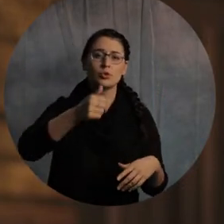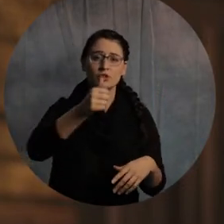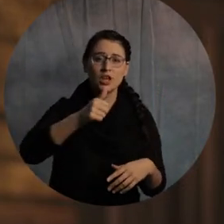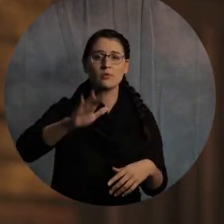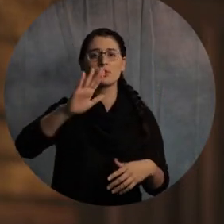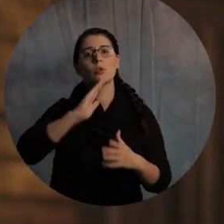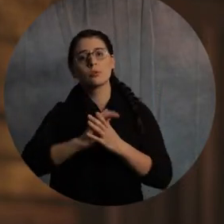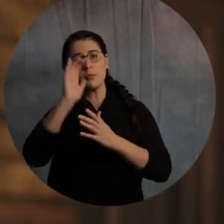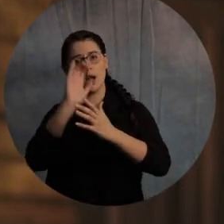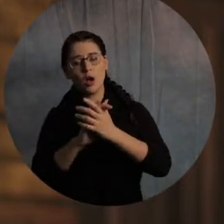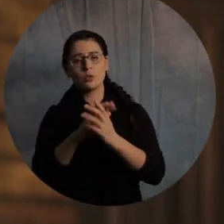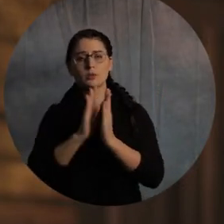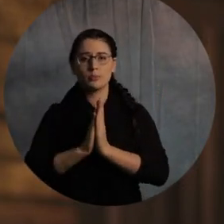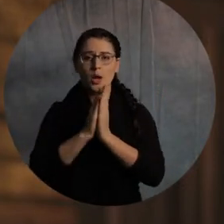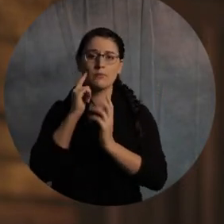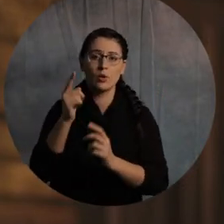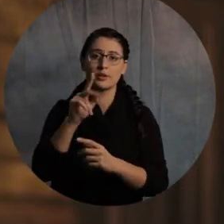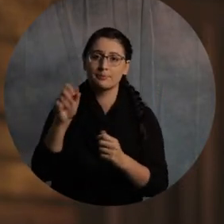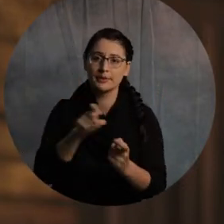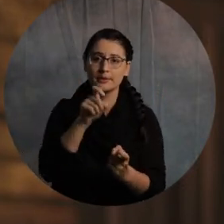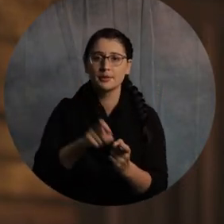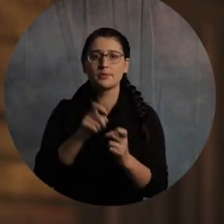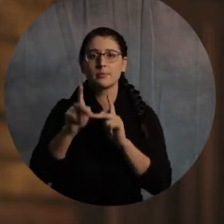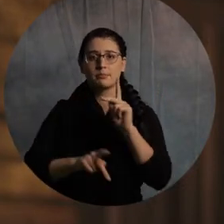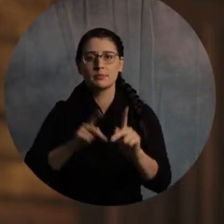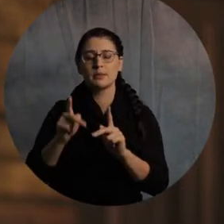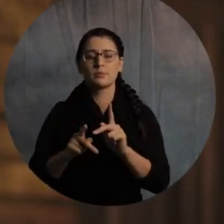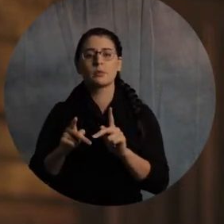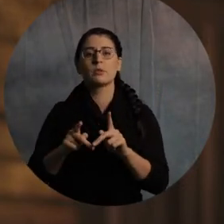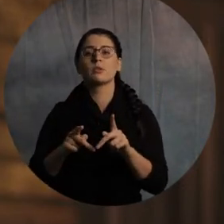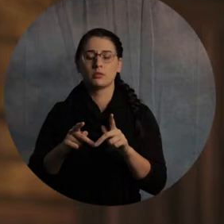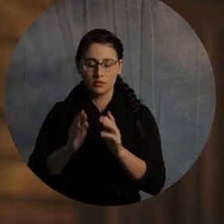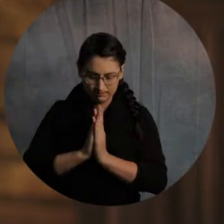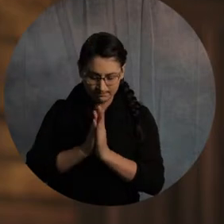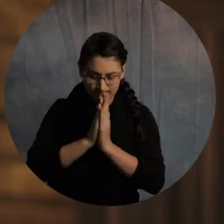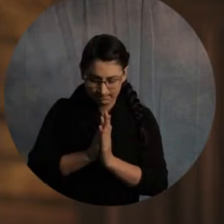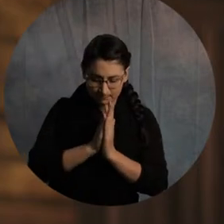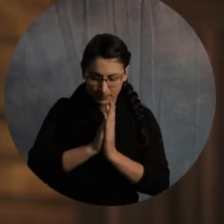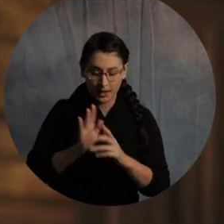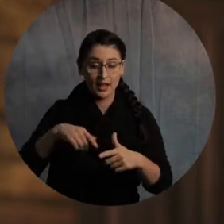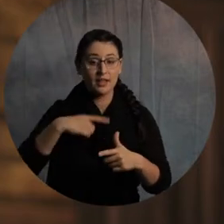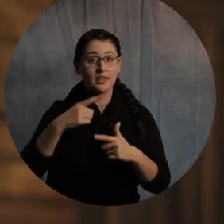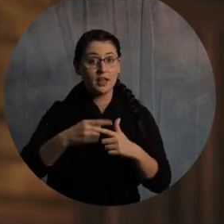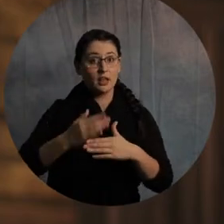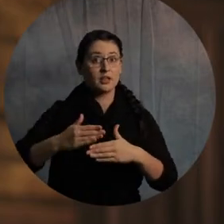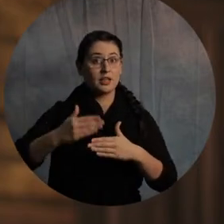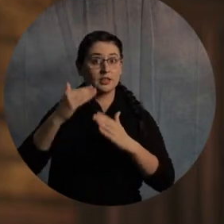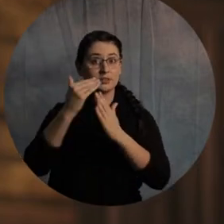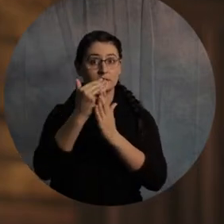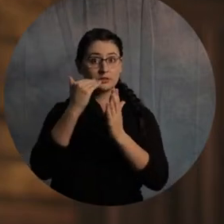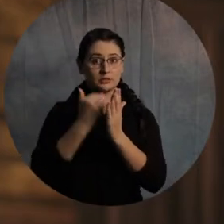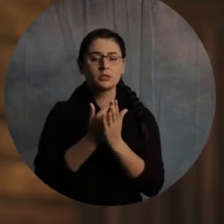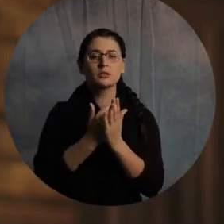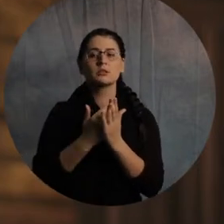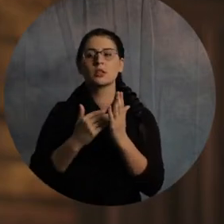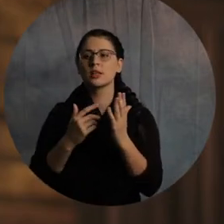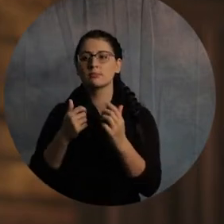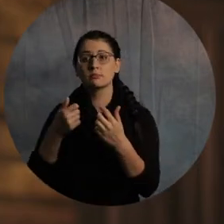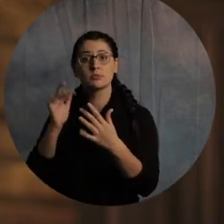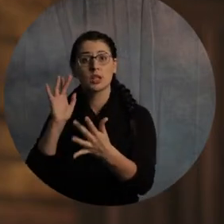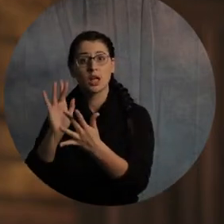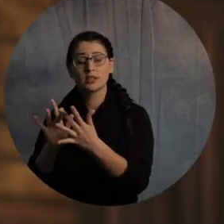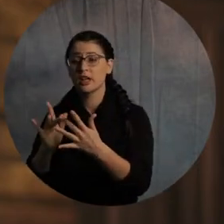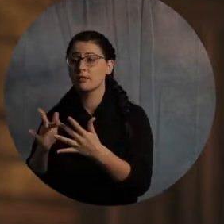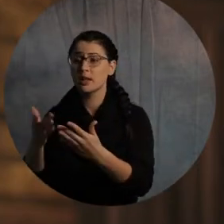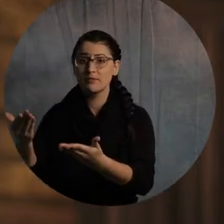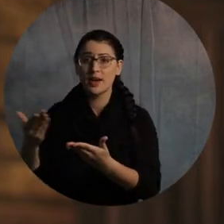And, then you started trying to figure out ways to just actually know those people together as a couple. Come over to the house, eat. Let's go out to eat.